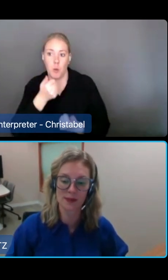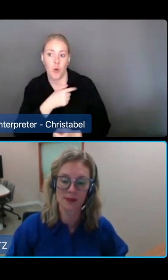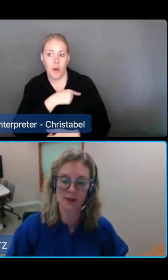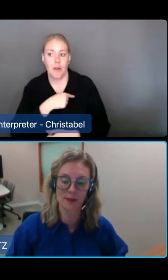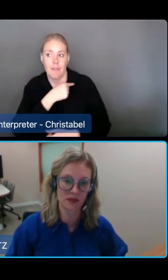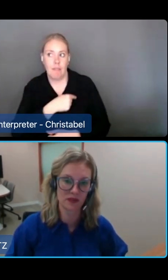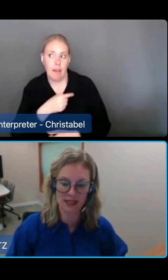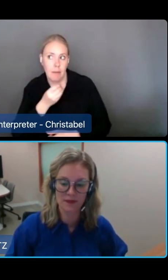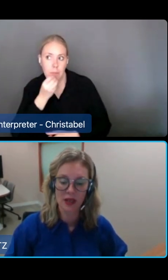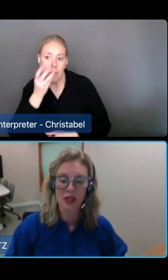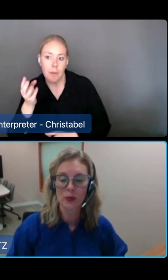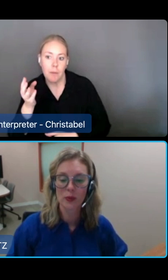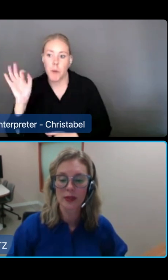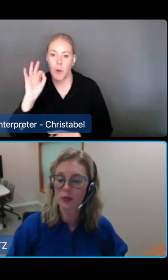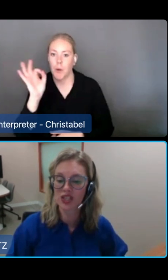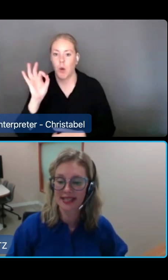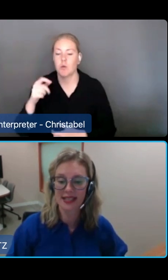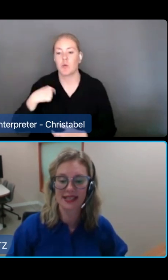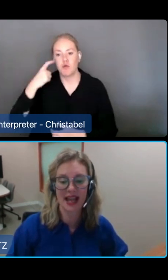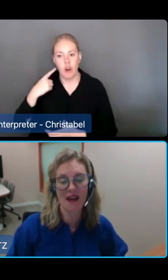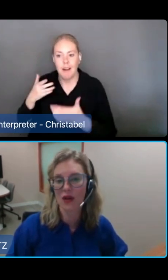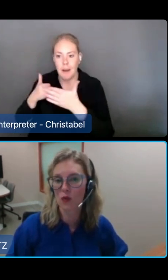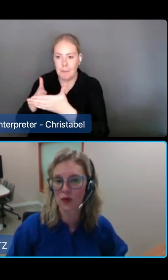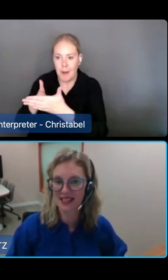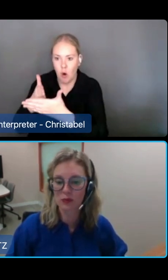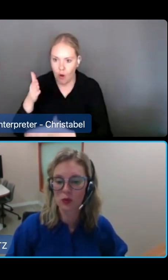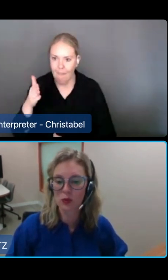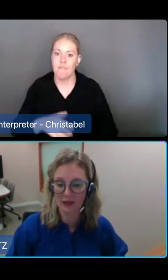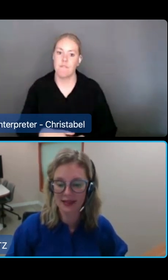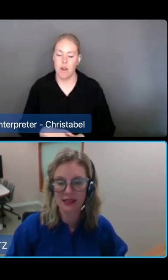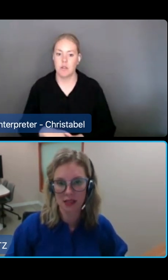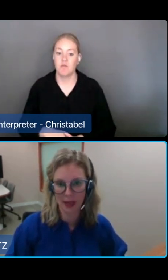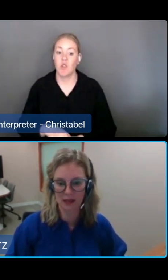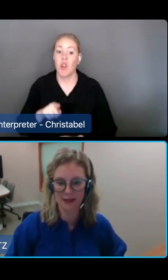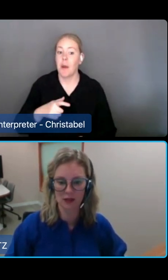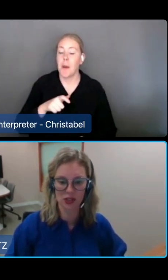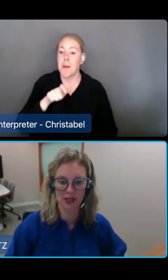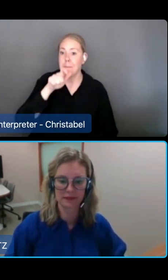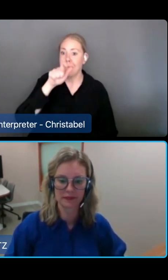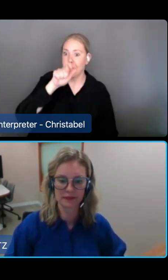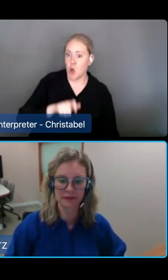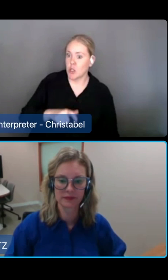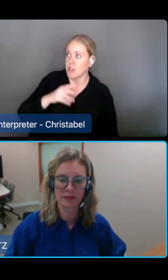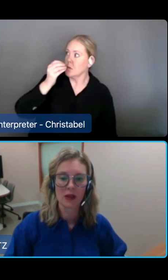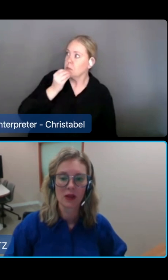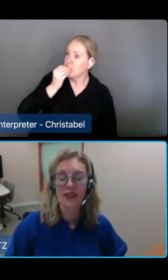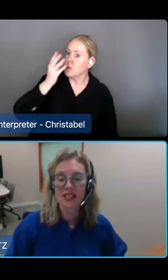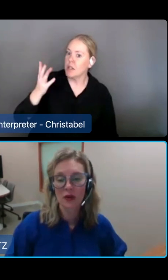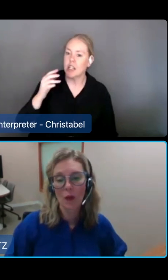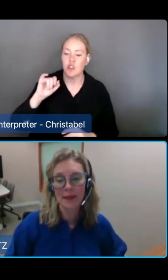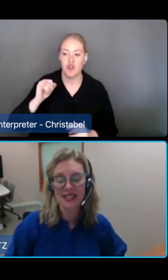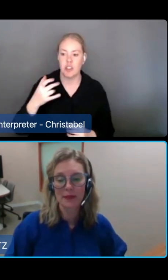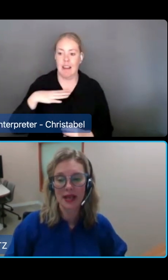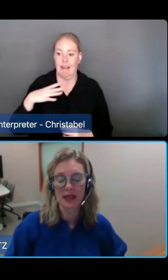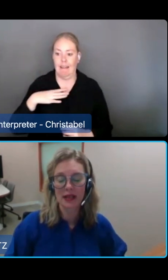prospective whistleblowers. The whistleblower just needs to have reasonable grounds to make a disclosure. Where